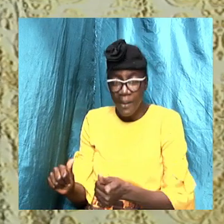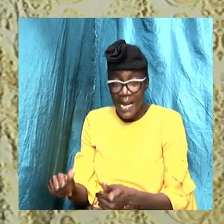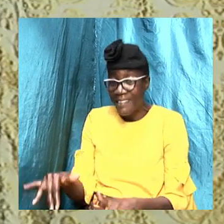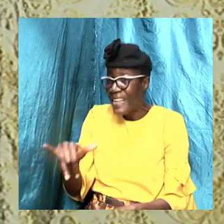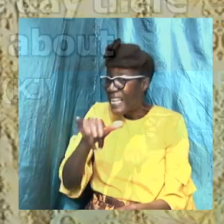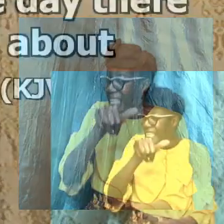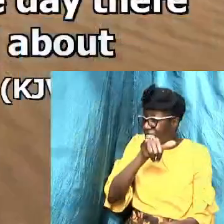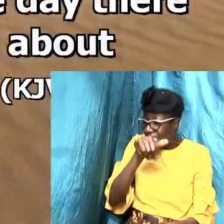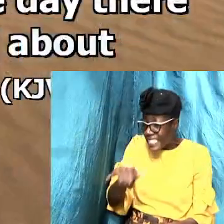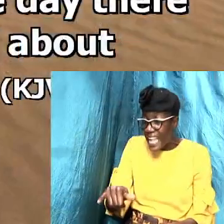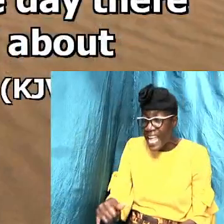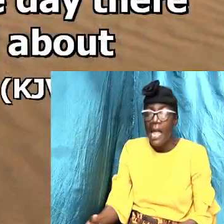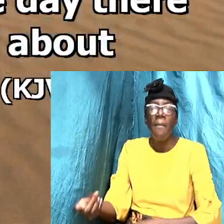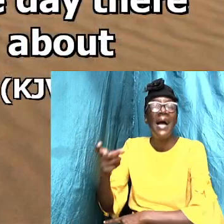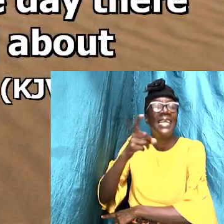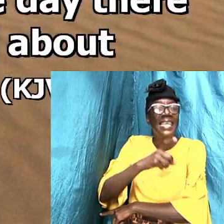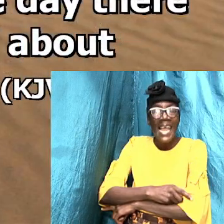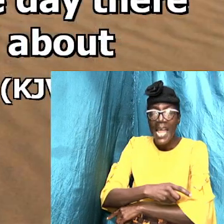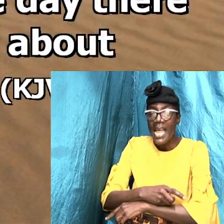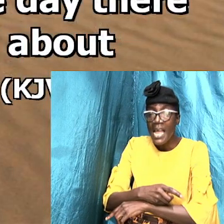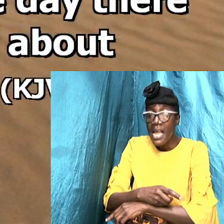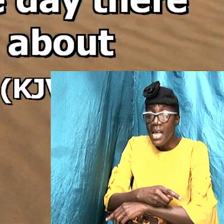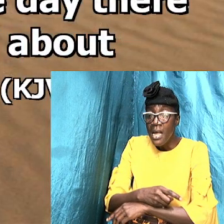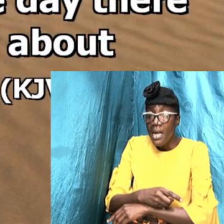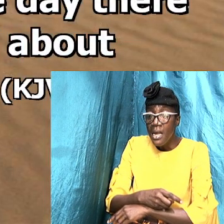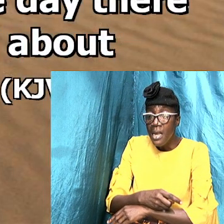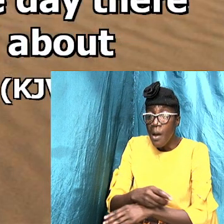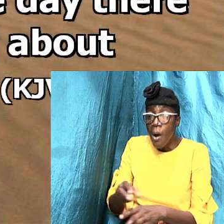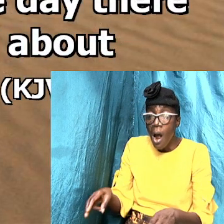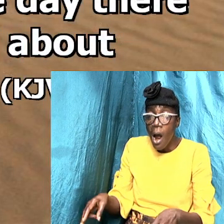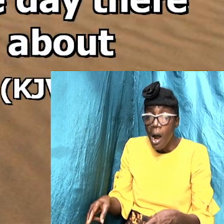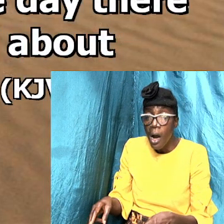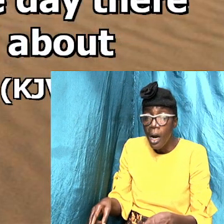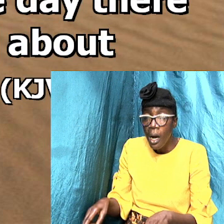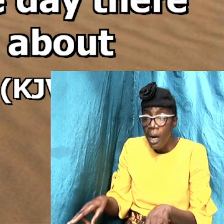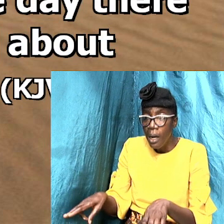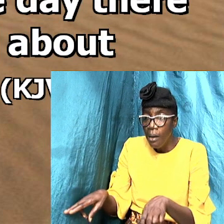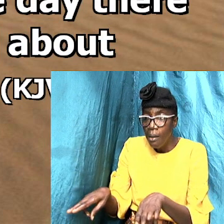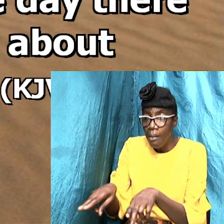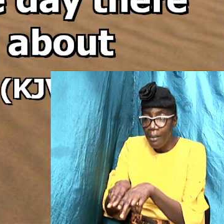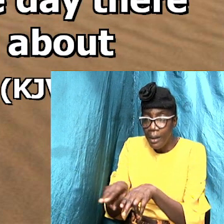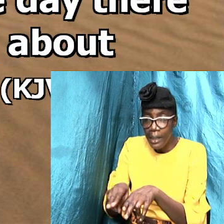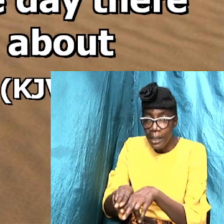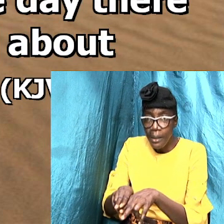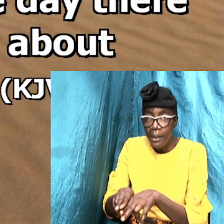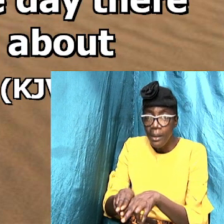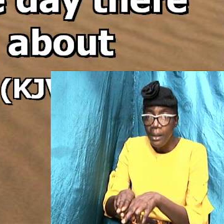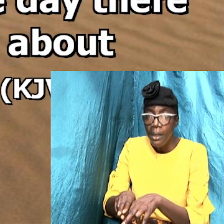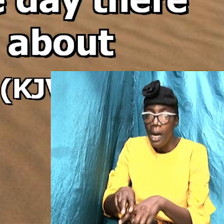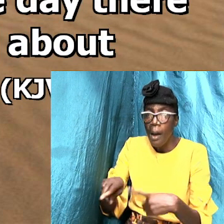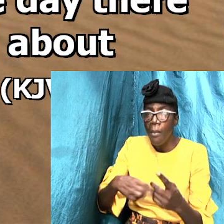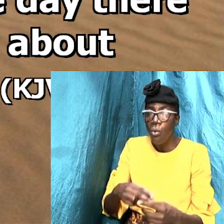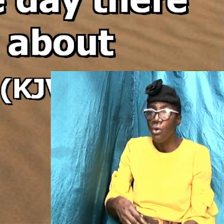same day there were added unto them about 3,000 souls.